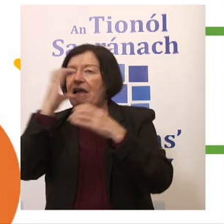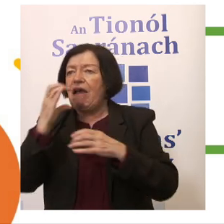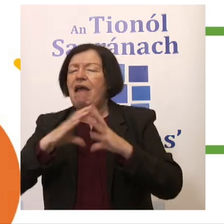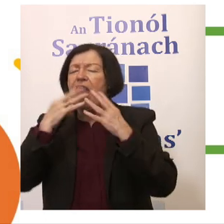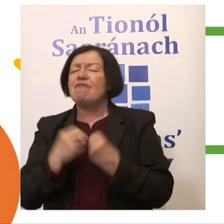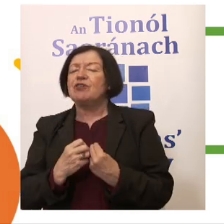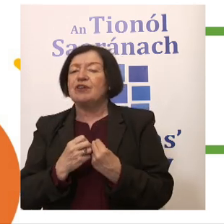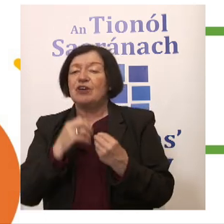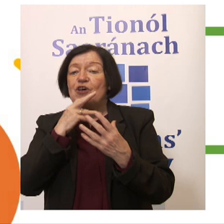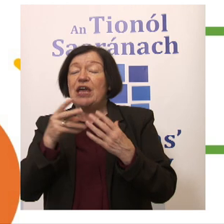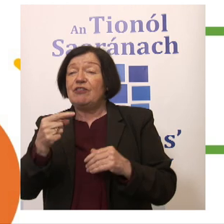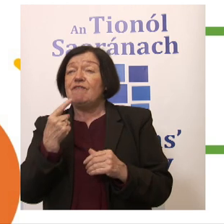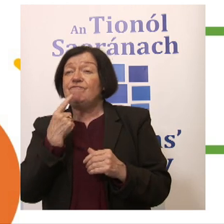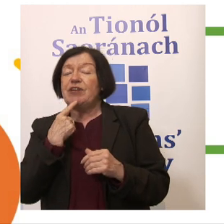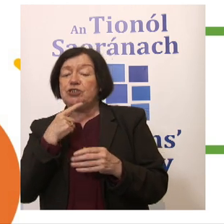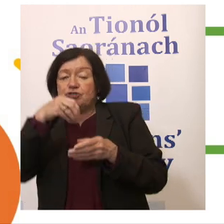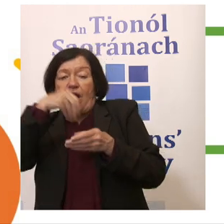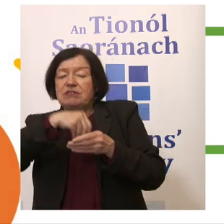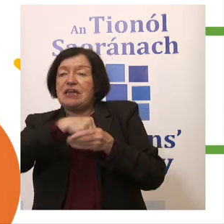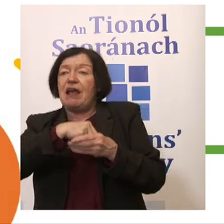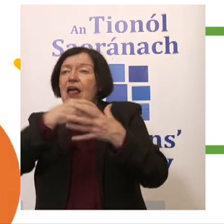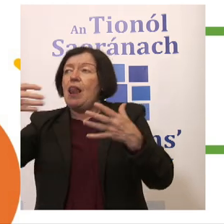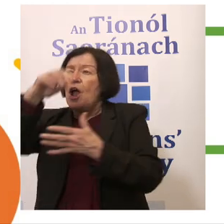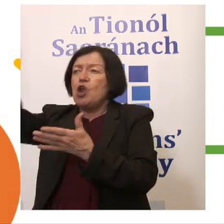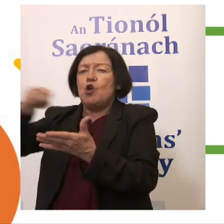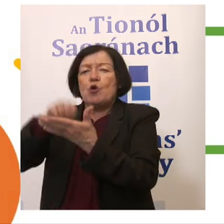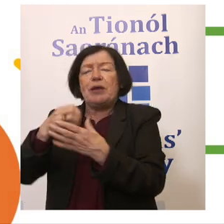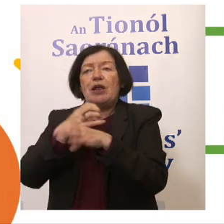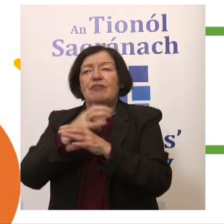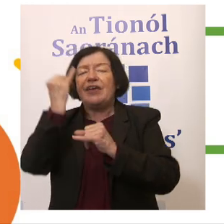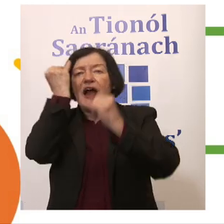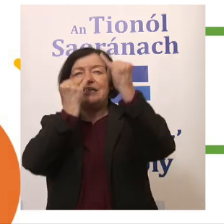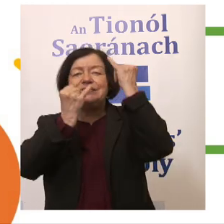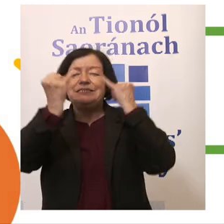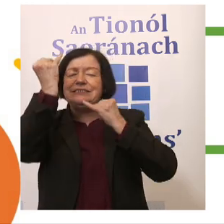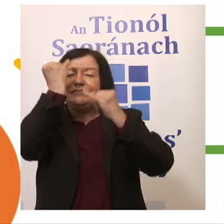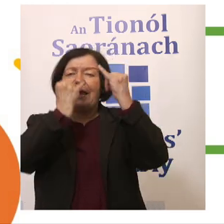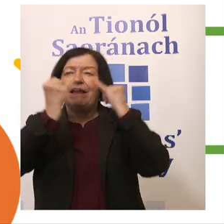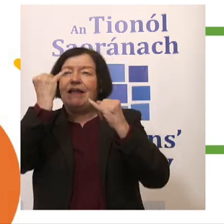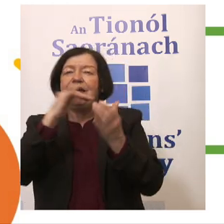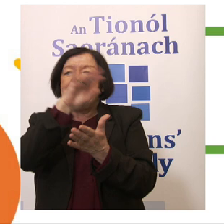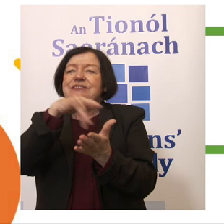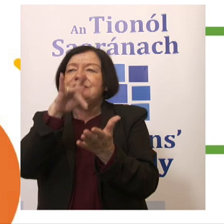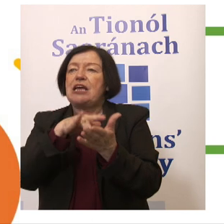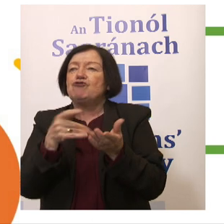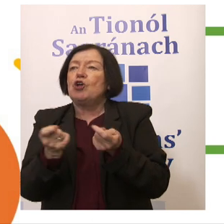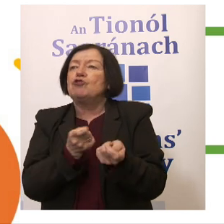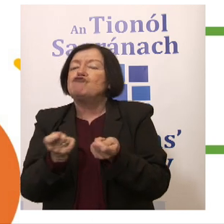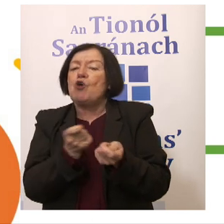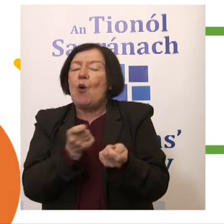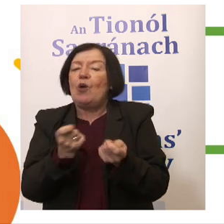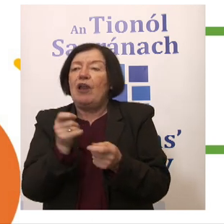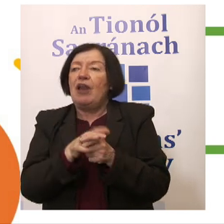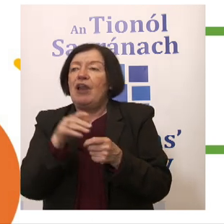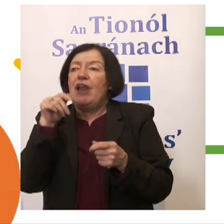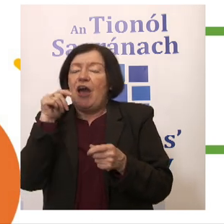So when in a Finnish context, and when in a lot of European countries, the idea of central control of the